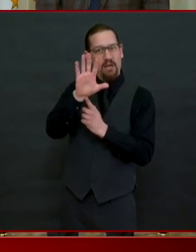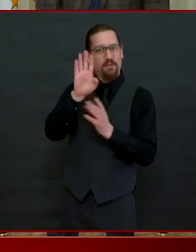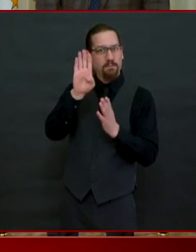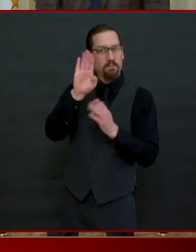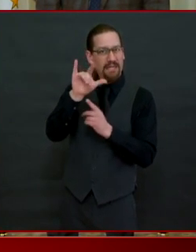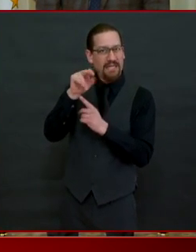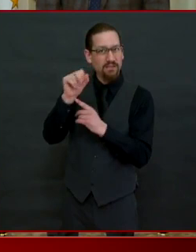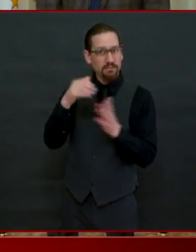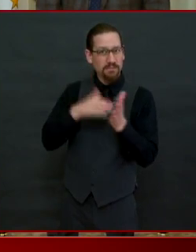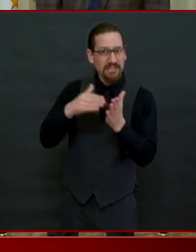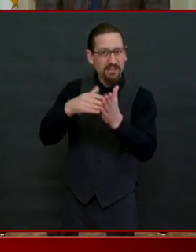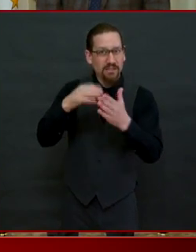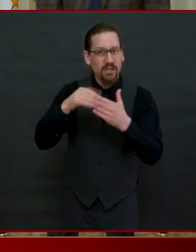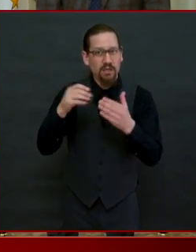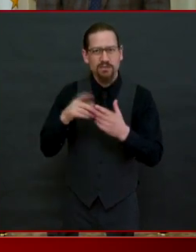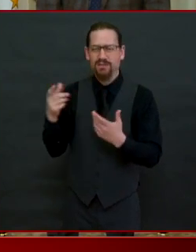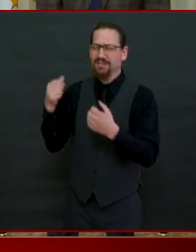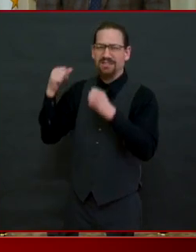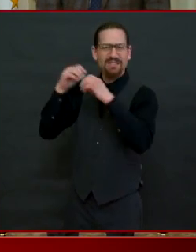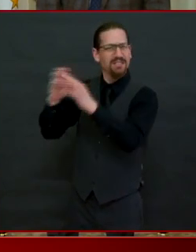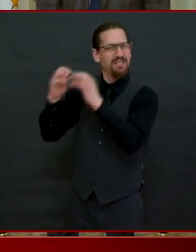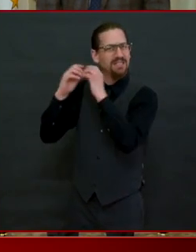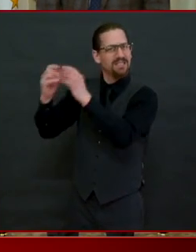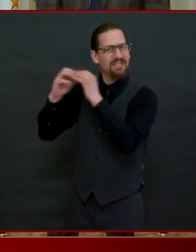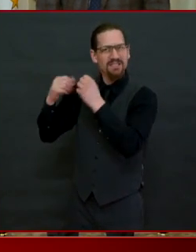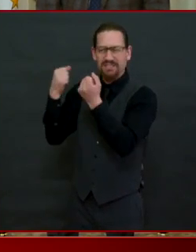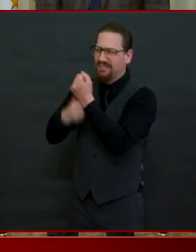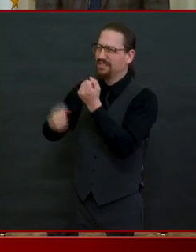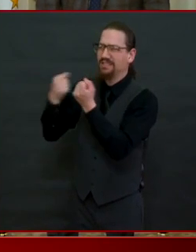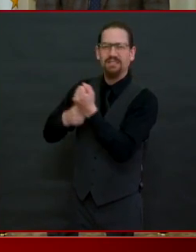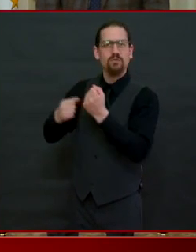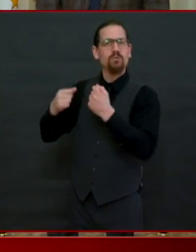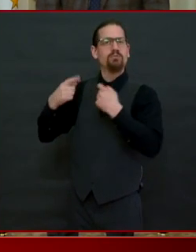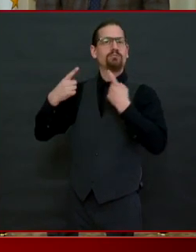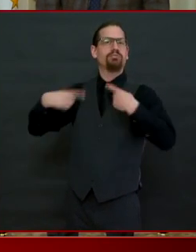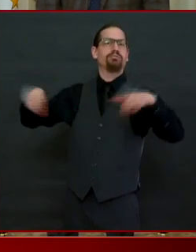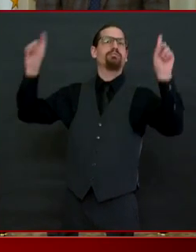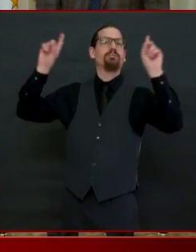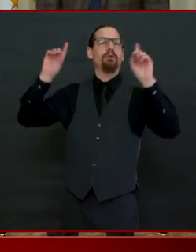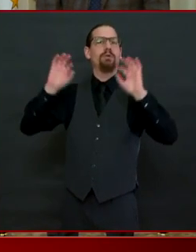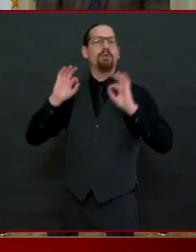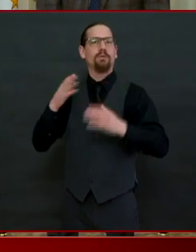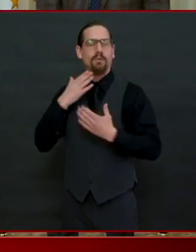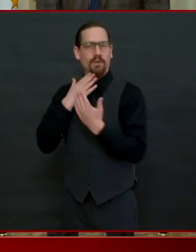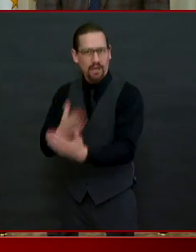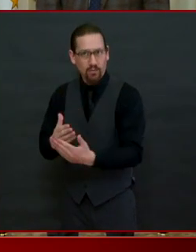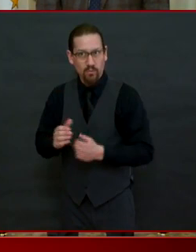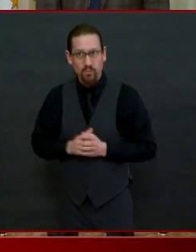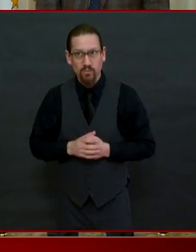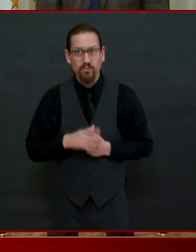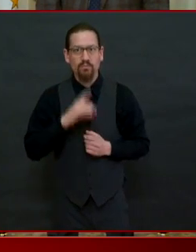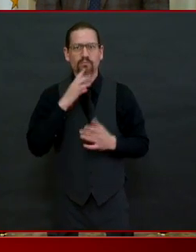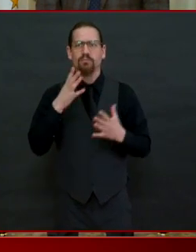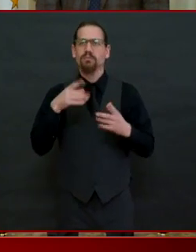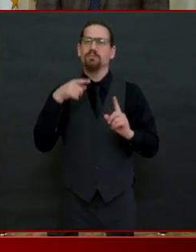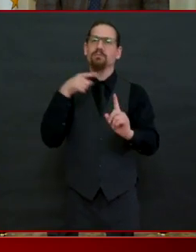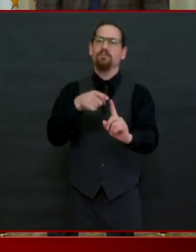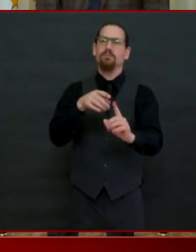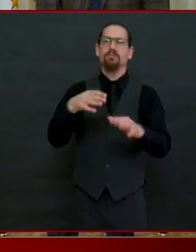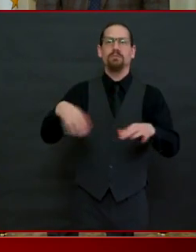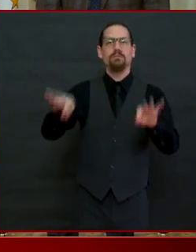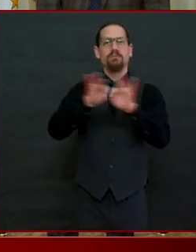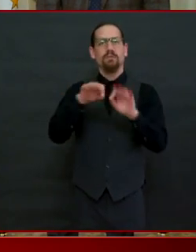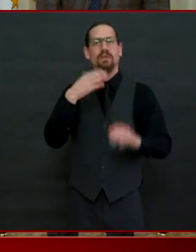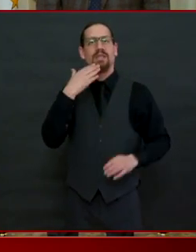outstanding and to each and every one of you thank you special thanks to senator reed the most senior member of the delegation who's quite